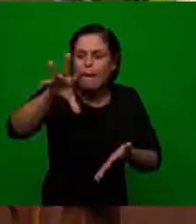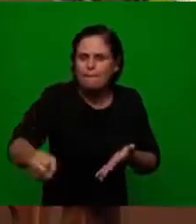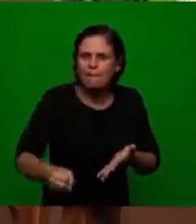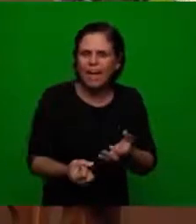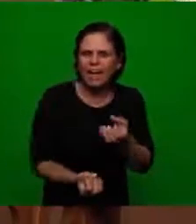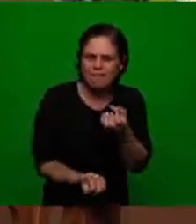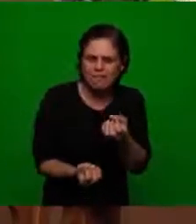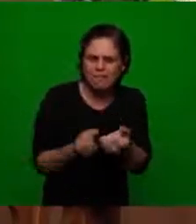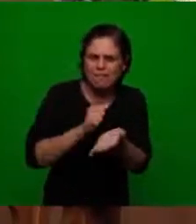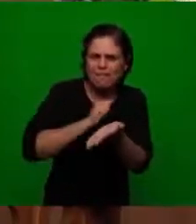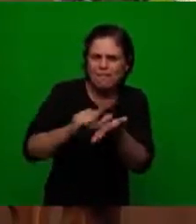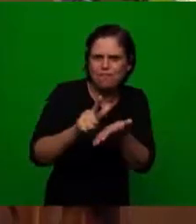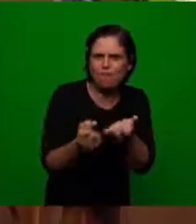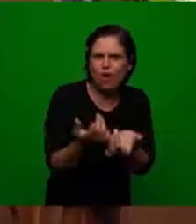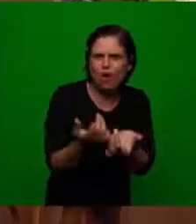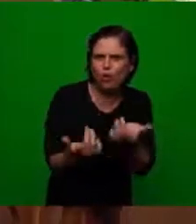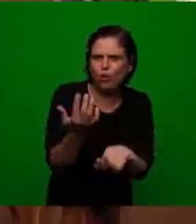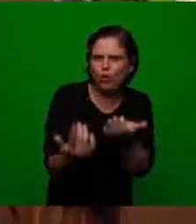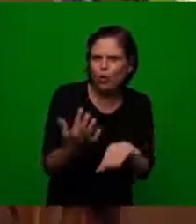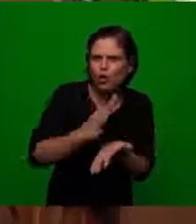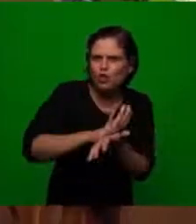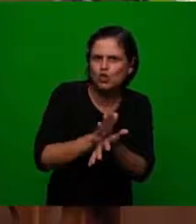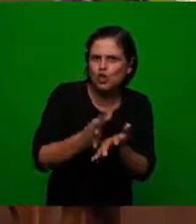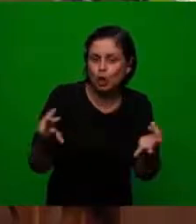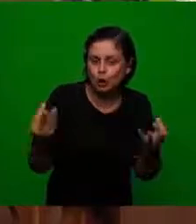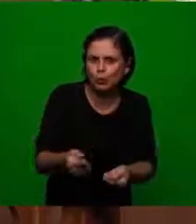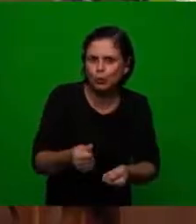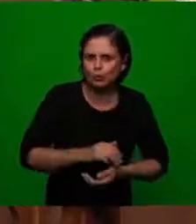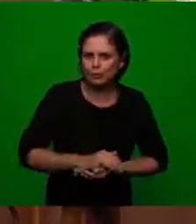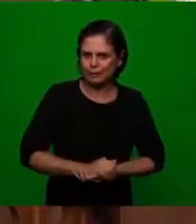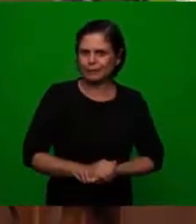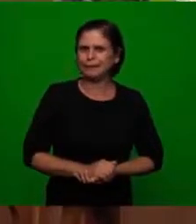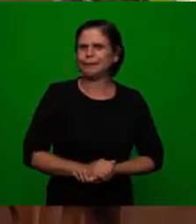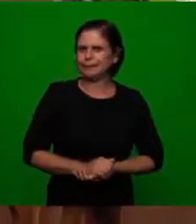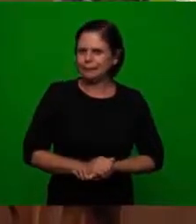book written about the word or the doctrine was destroyed